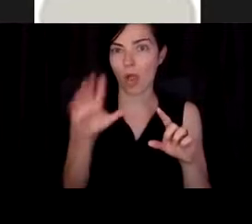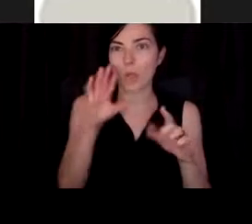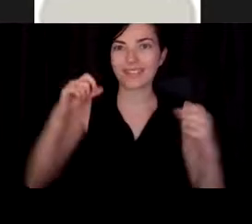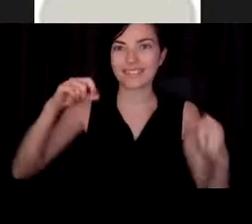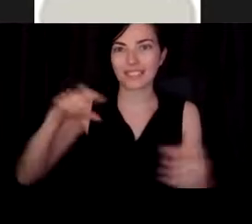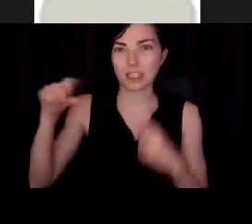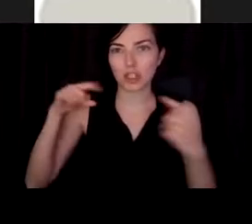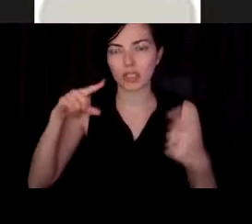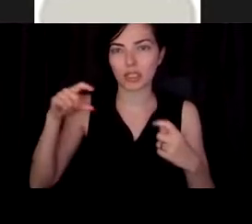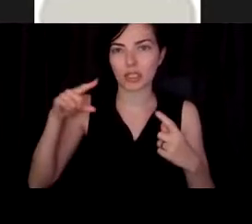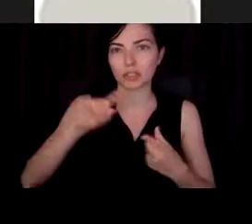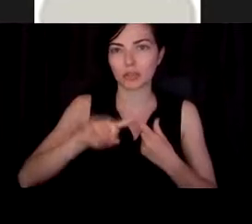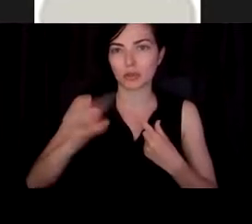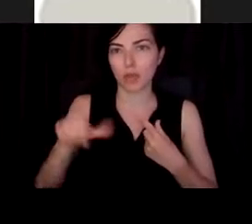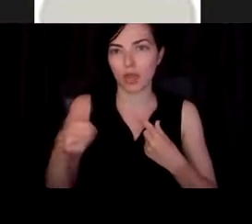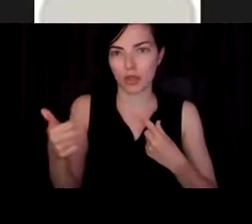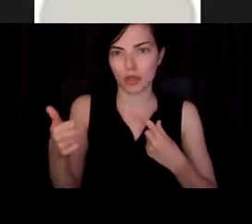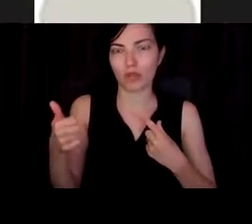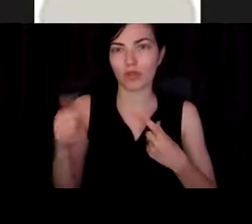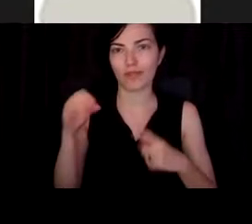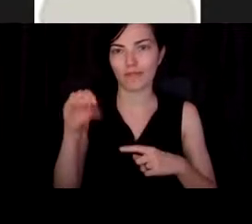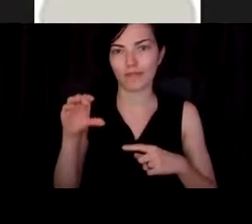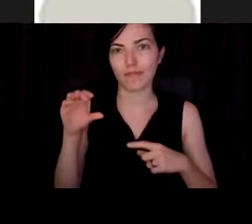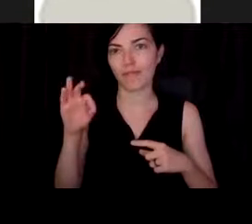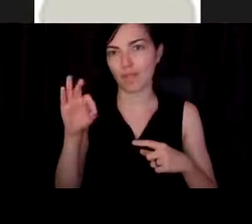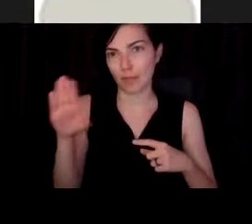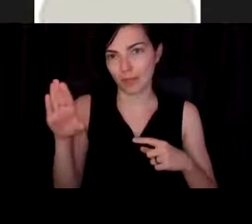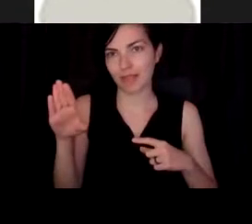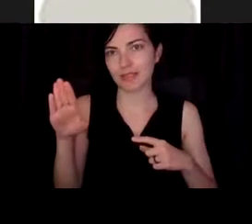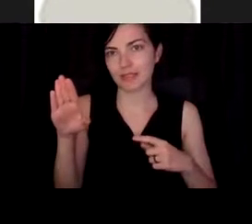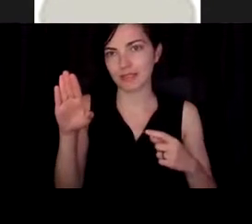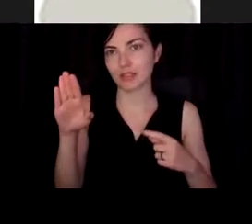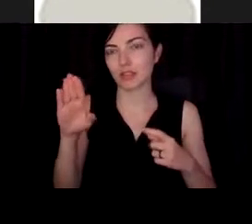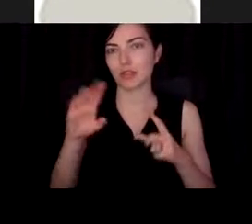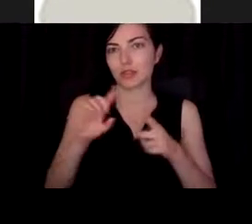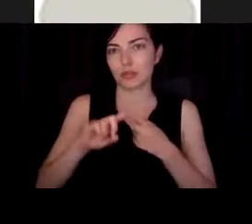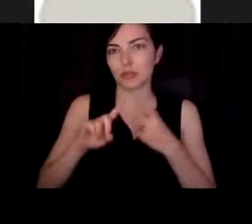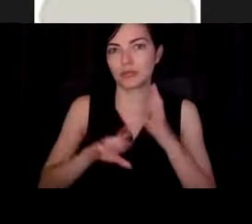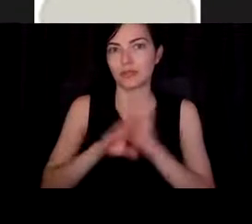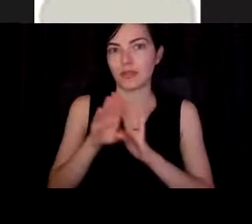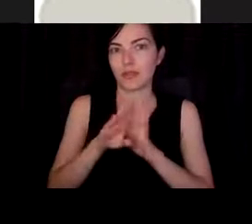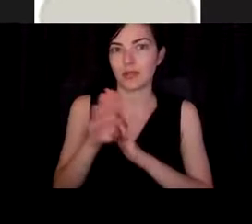fibroblasts throughout the heart wall to form the septum in this direction.